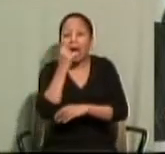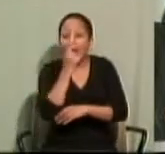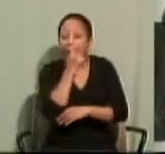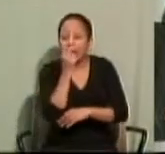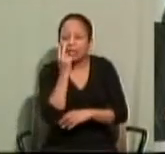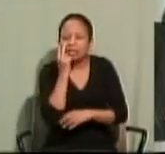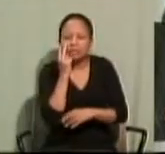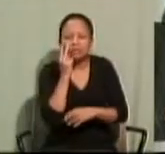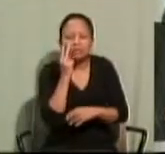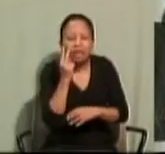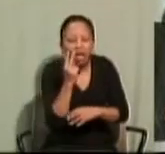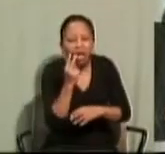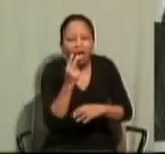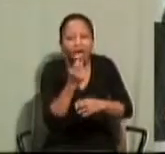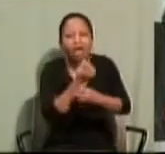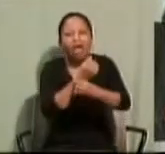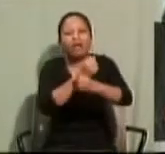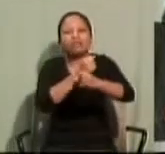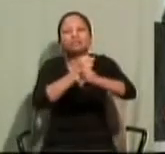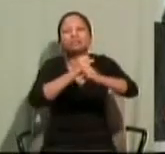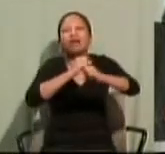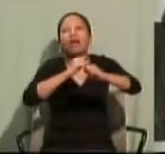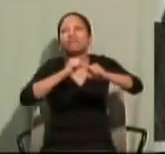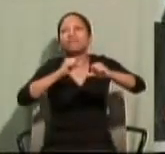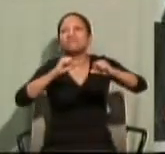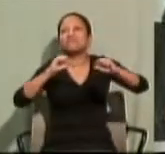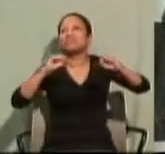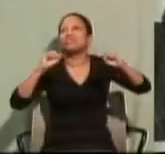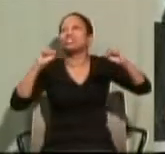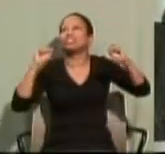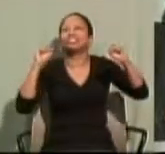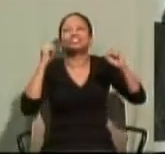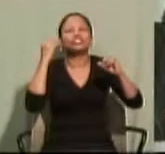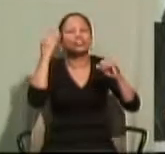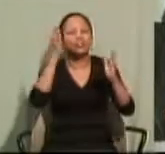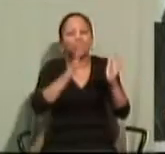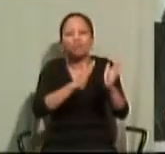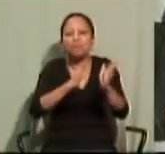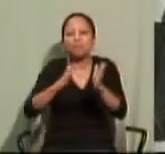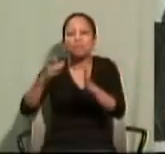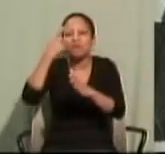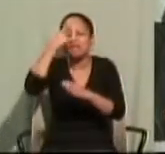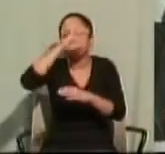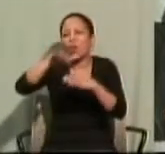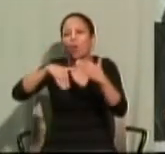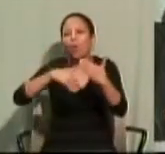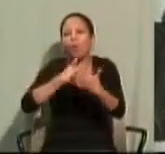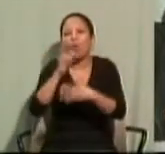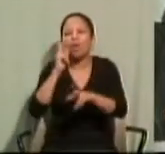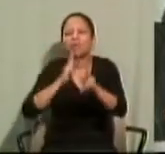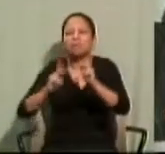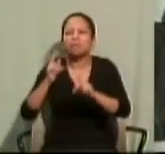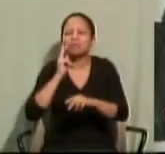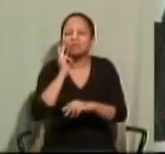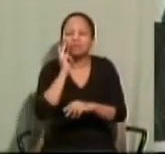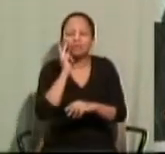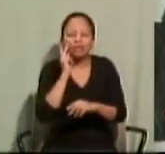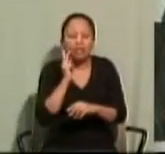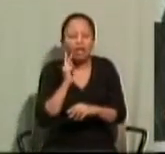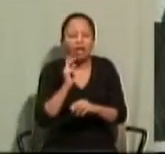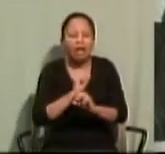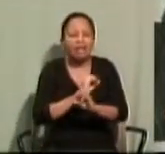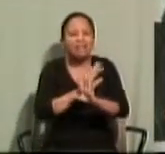salvation which you have prepared for all the nations to see, a